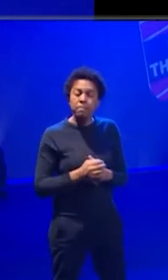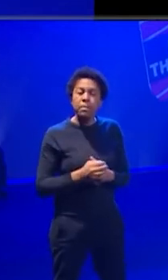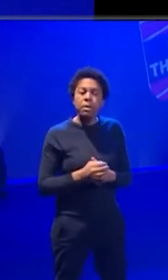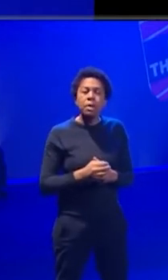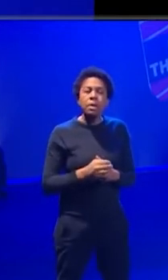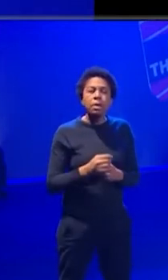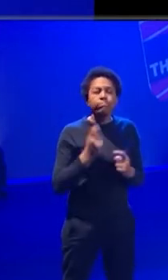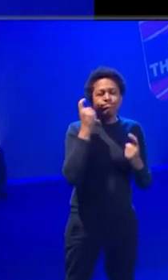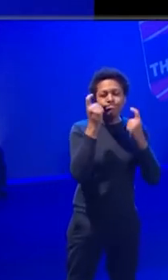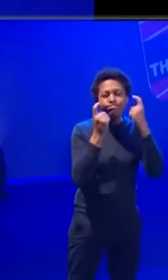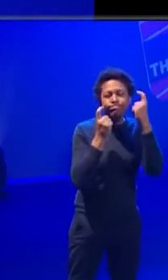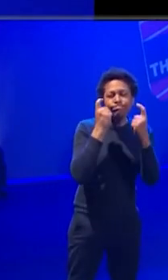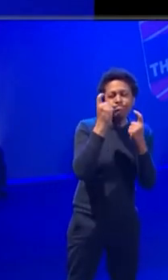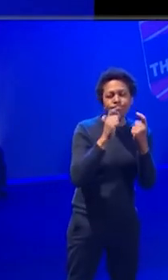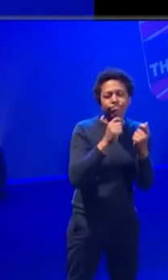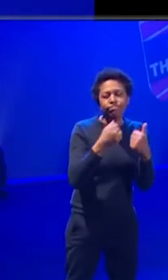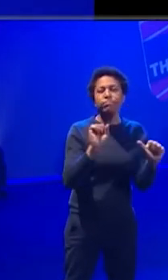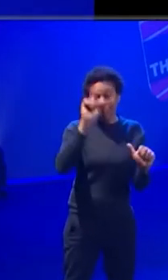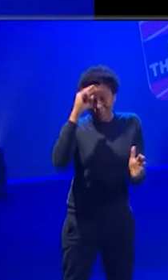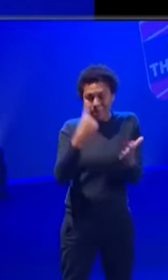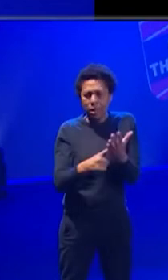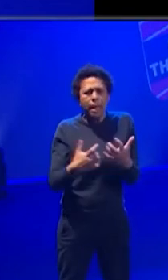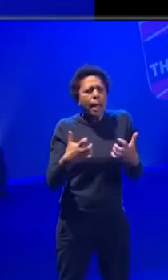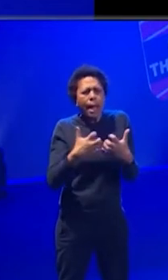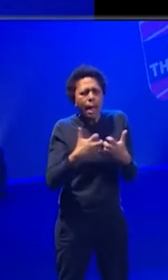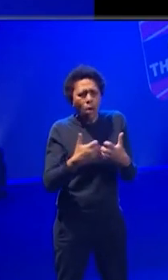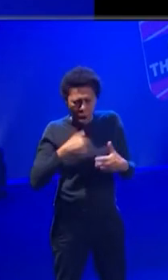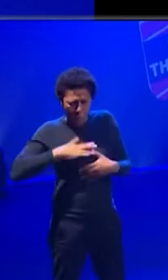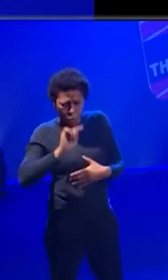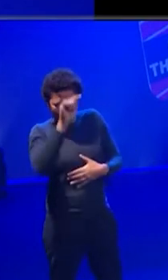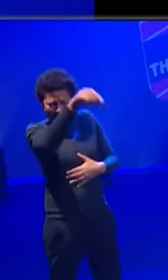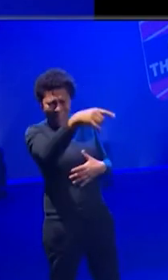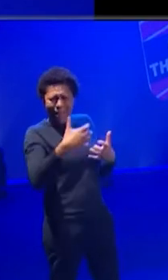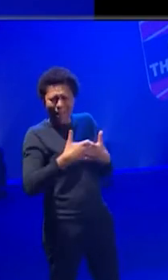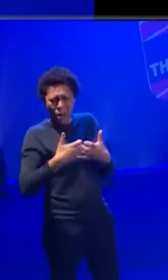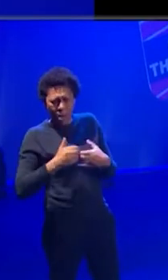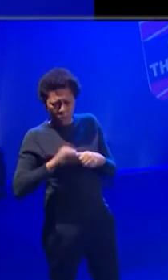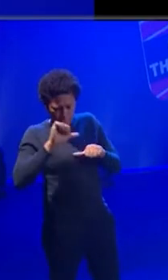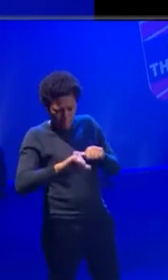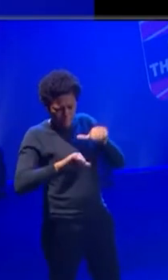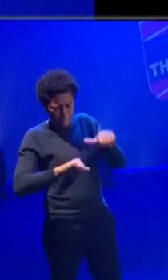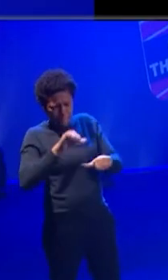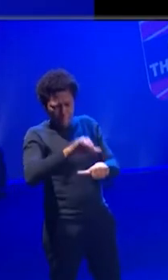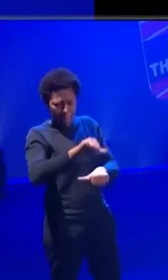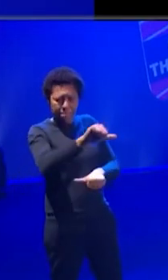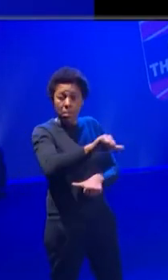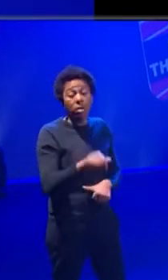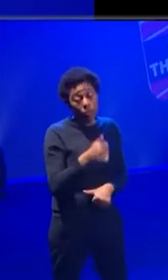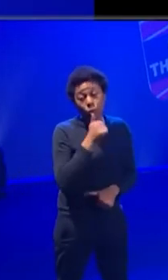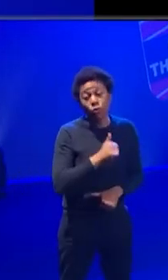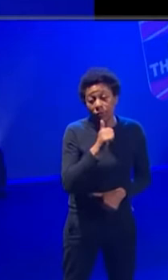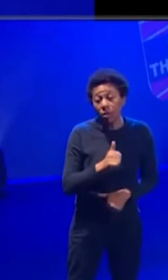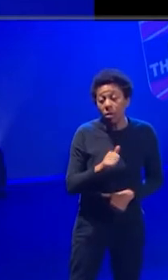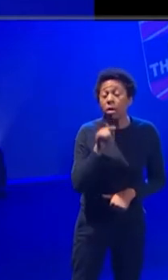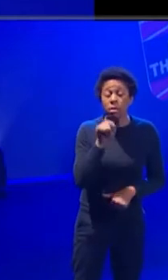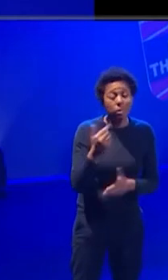about how you're going to get to where you want to get to and doing a bit of research into what other people do and what is useful is going to be